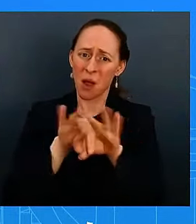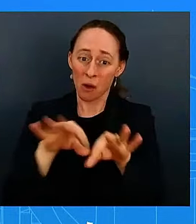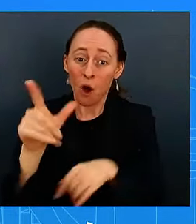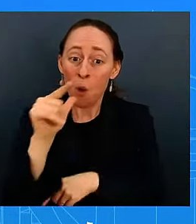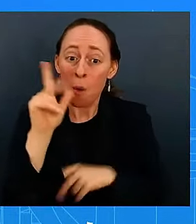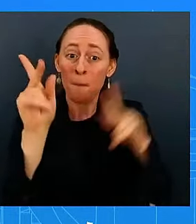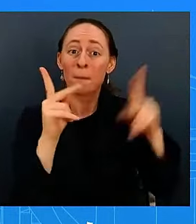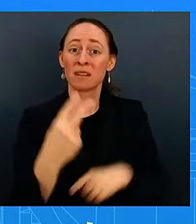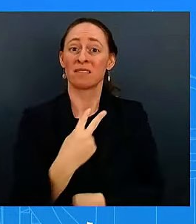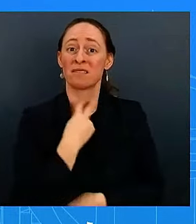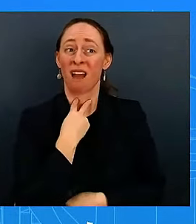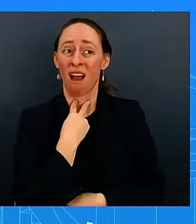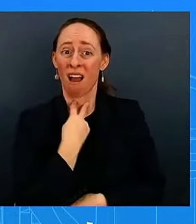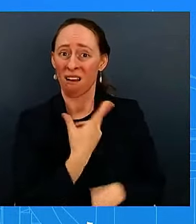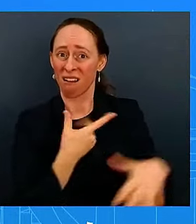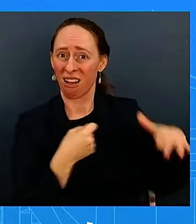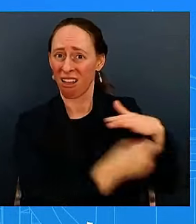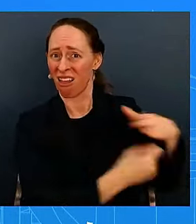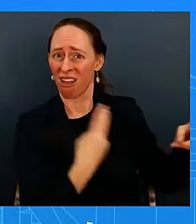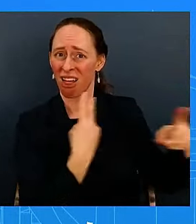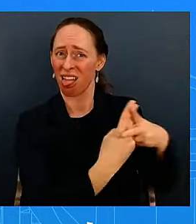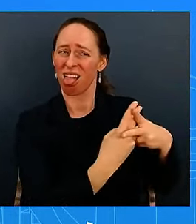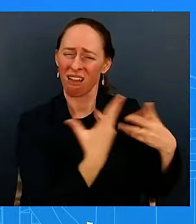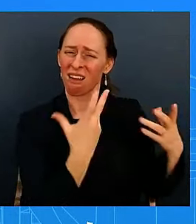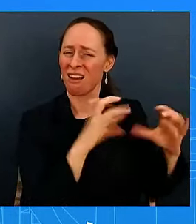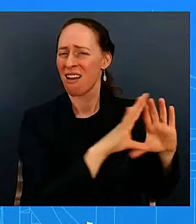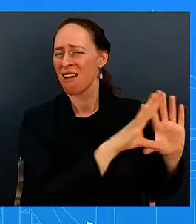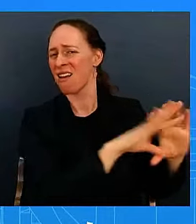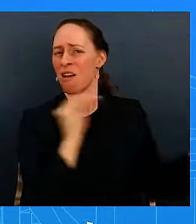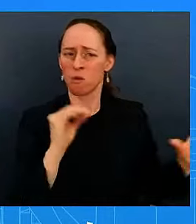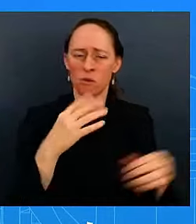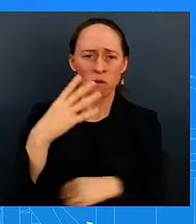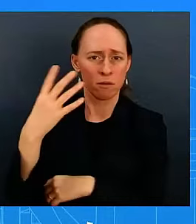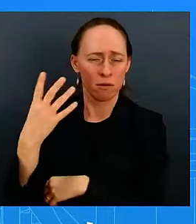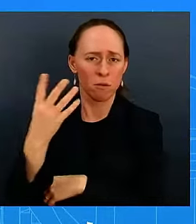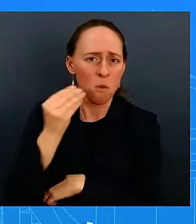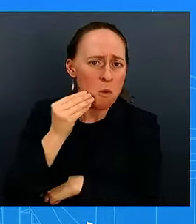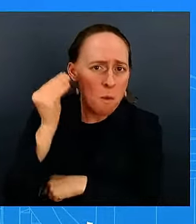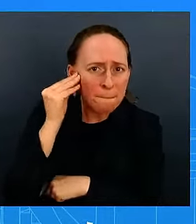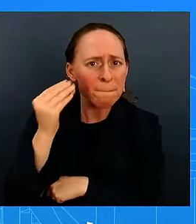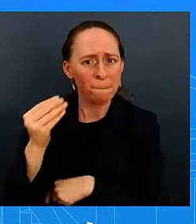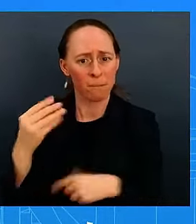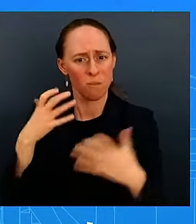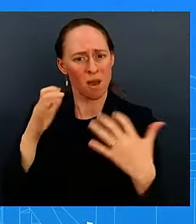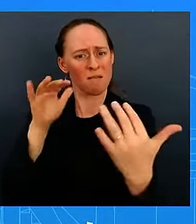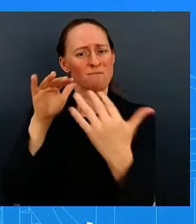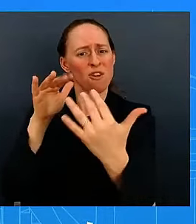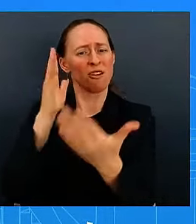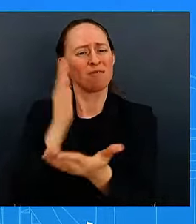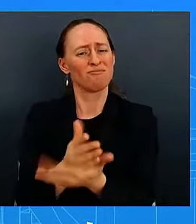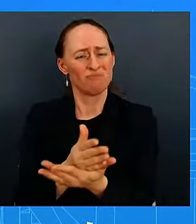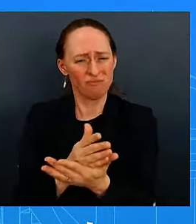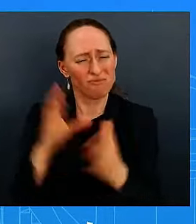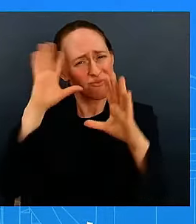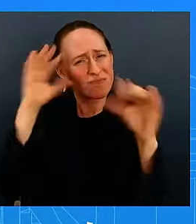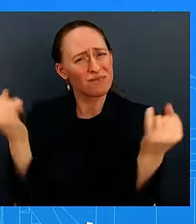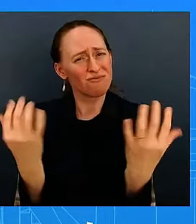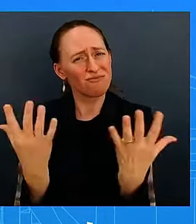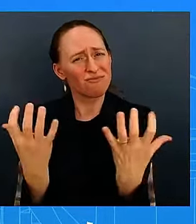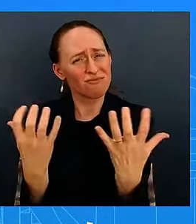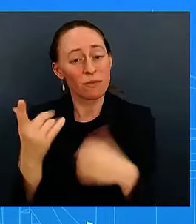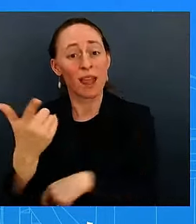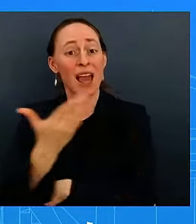end this war that's what the president wants to see he has said that himself and also get that much needed uh continuing to get that much needed humanitarian